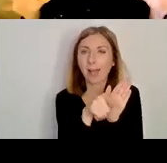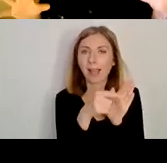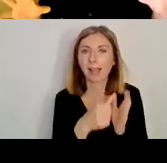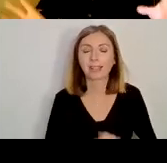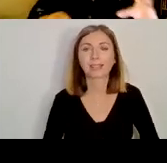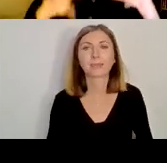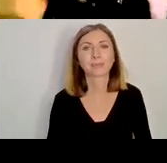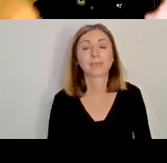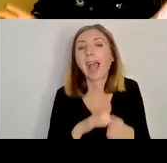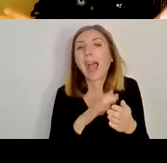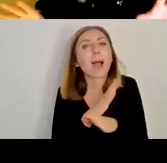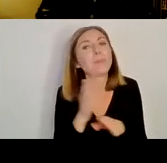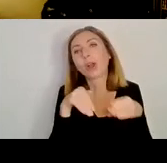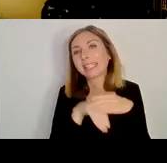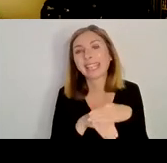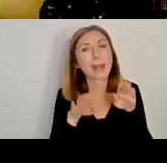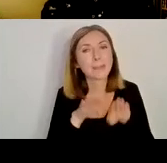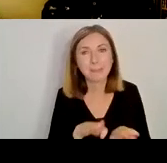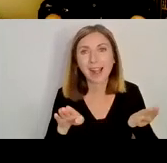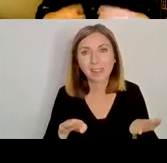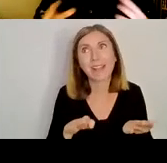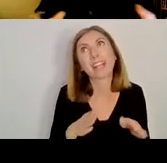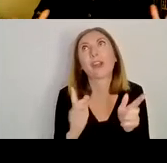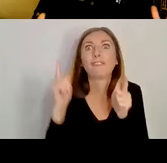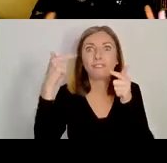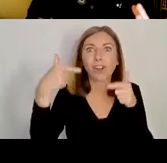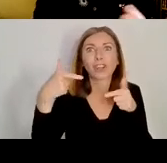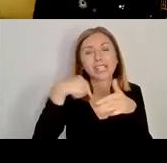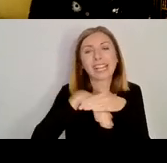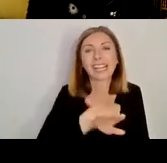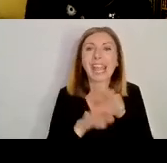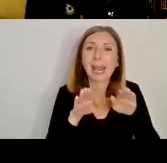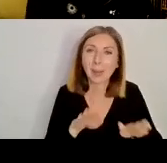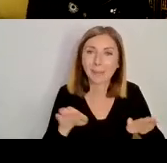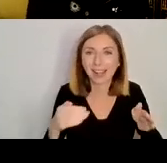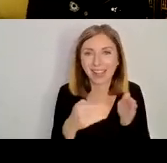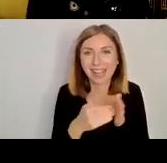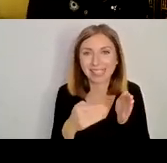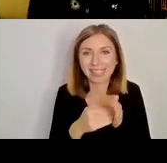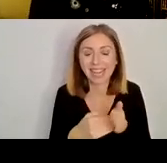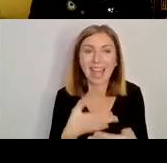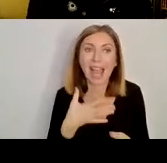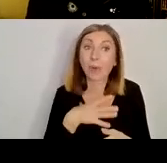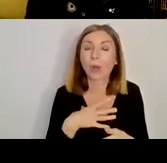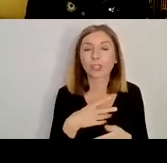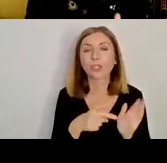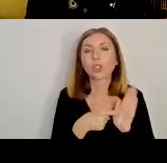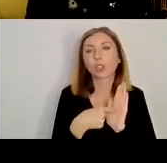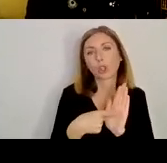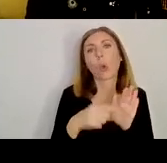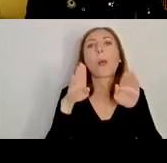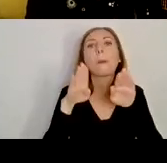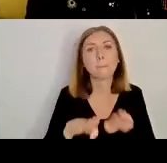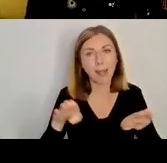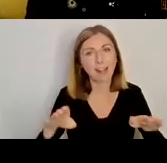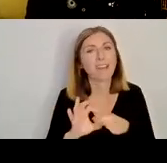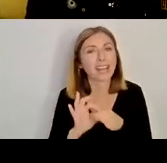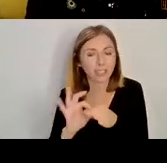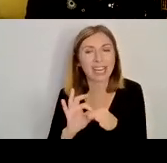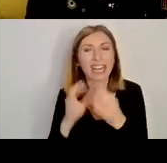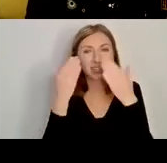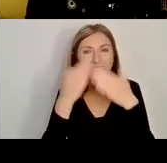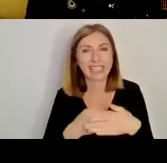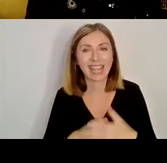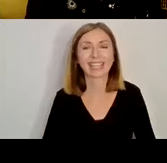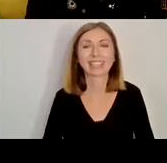will, I'm not in Belfast, I'm virtually in Belfast. I did want to have sort of a Belfast connection. So this